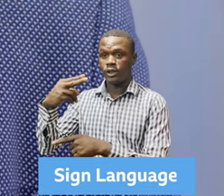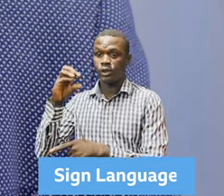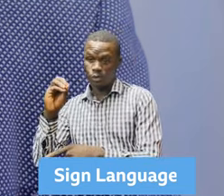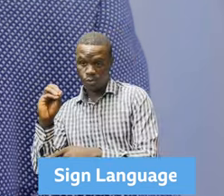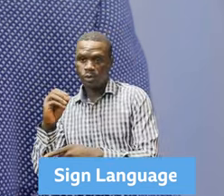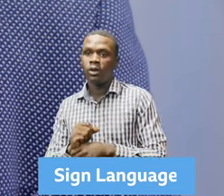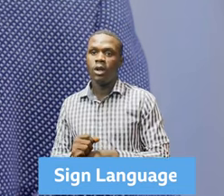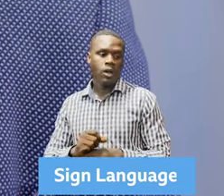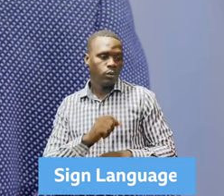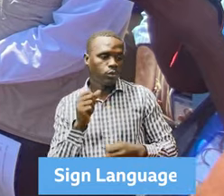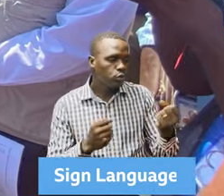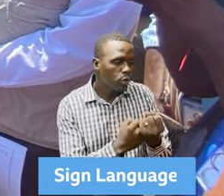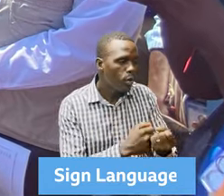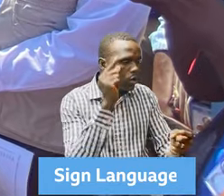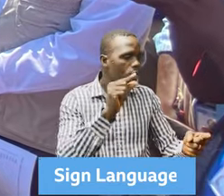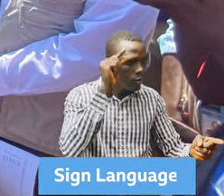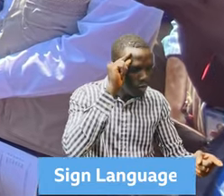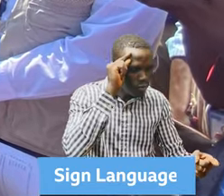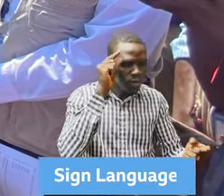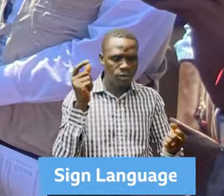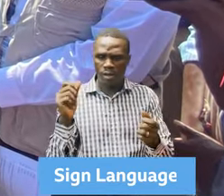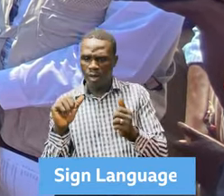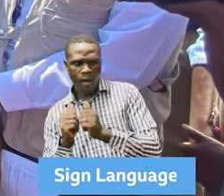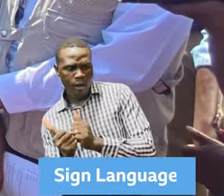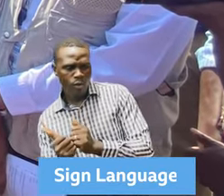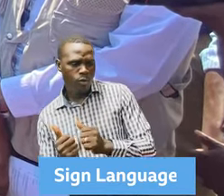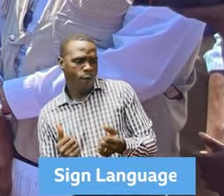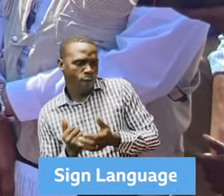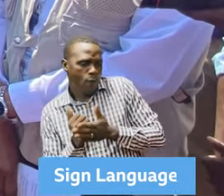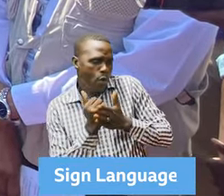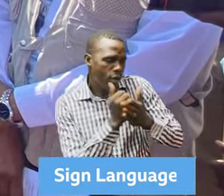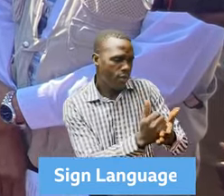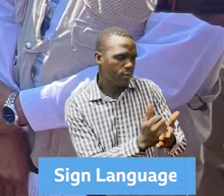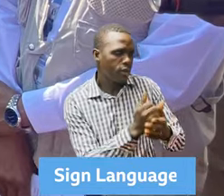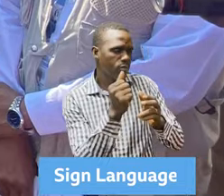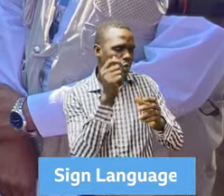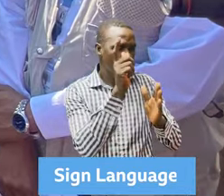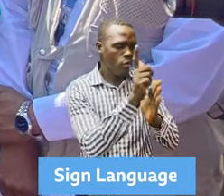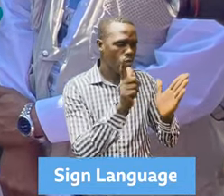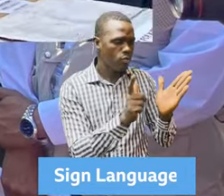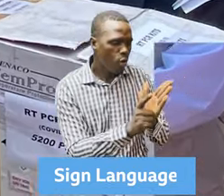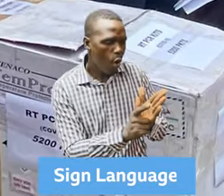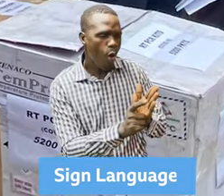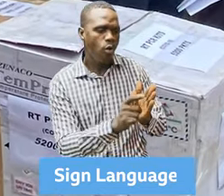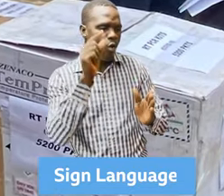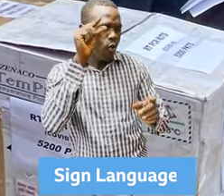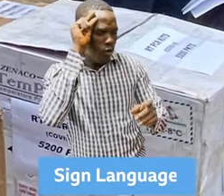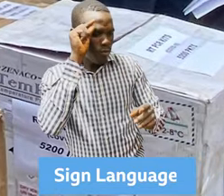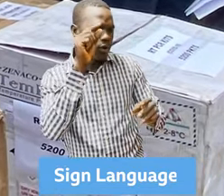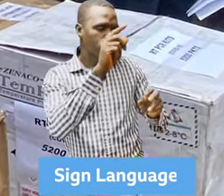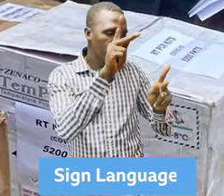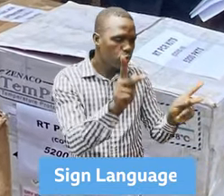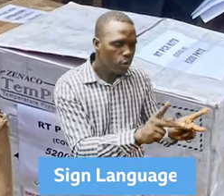technical advice to advance the health development agenda. We do this by providing